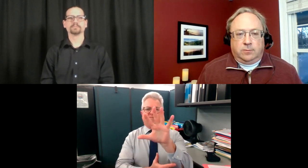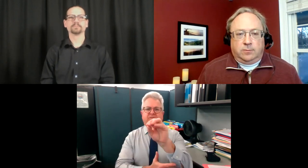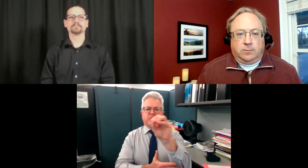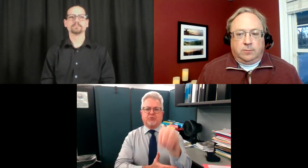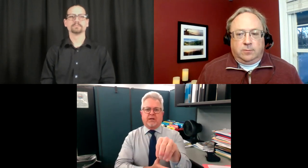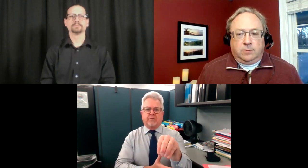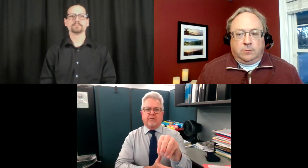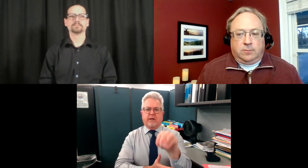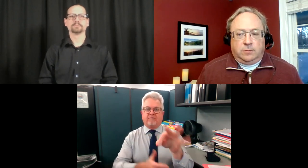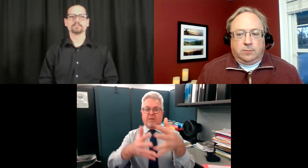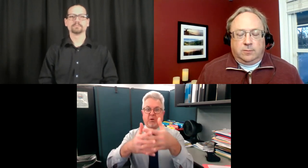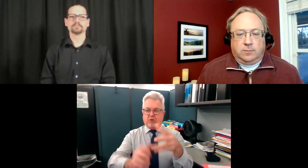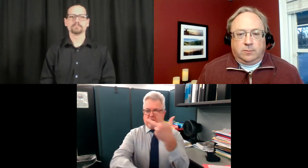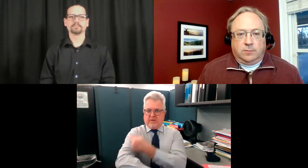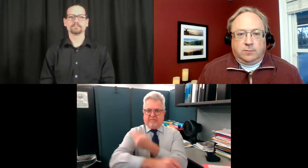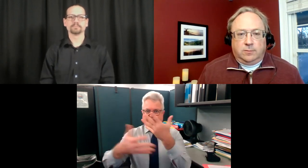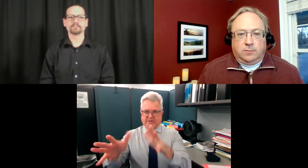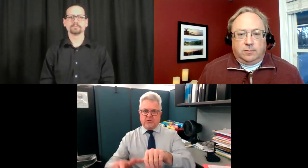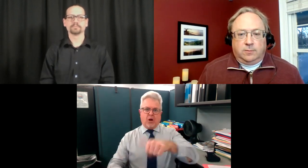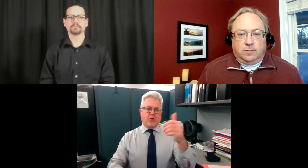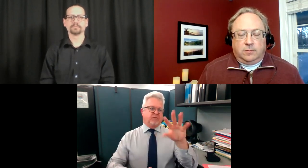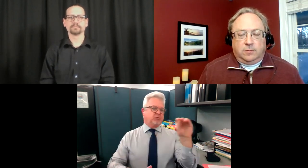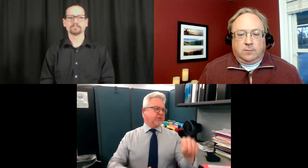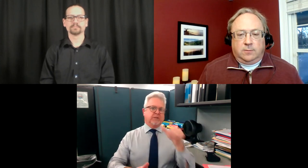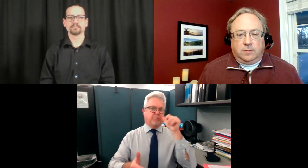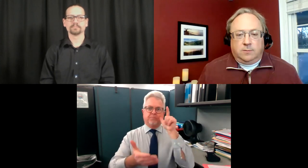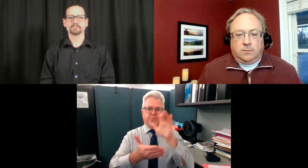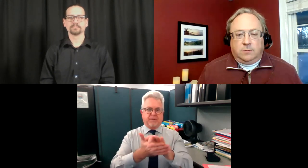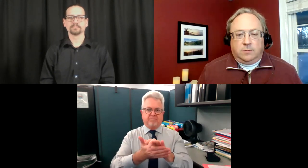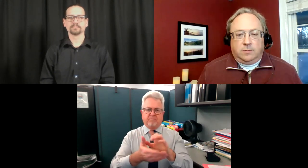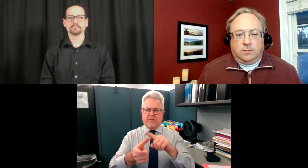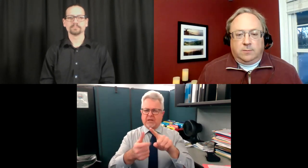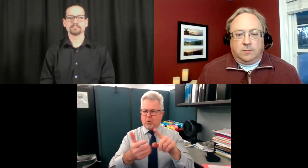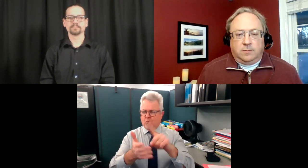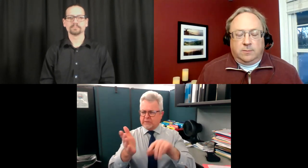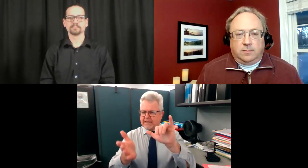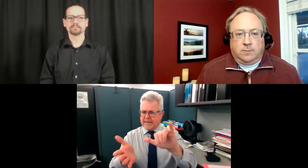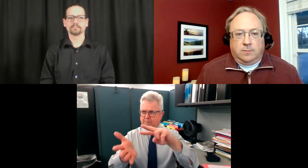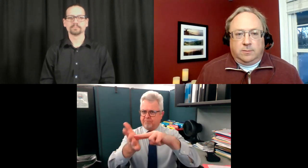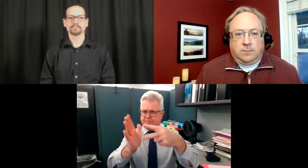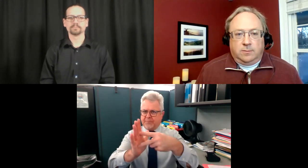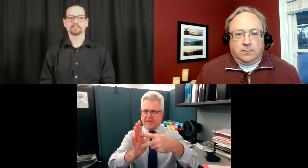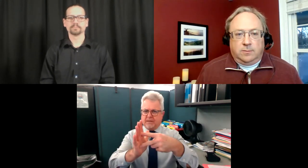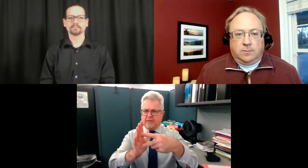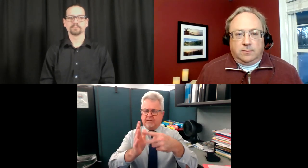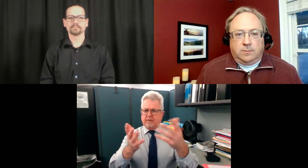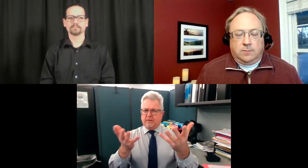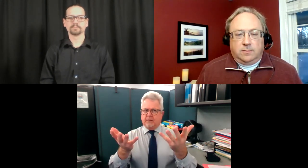And let's say we get to 50% of Americans being vaccinated, but another 50% who are